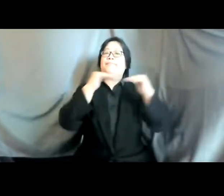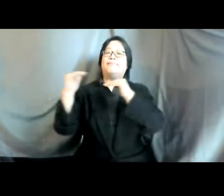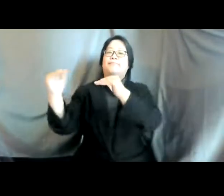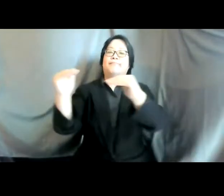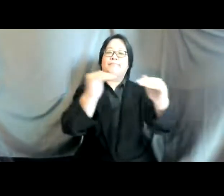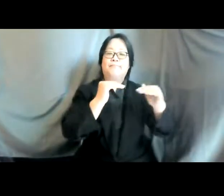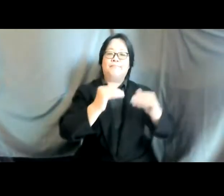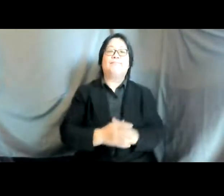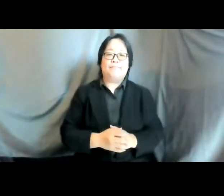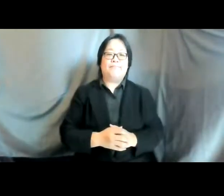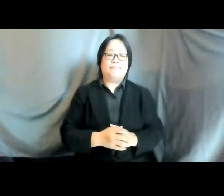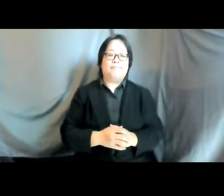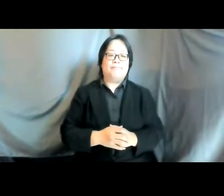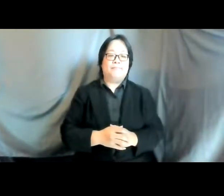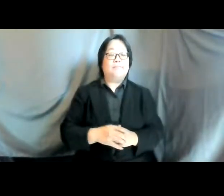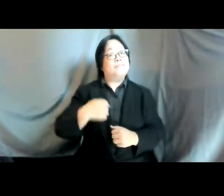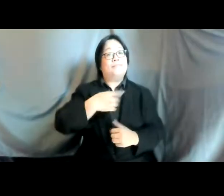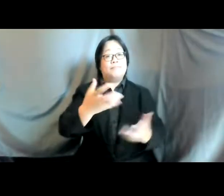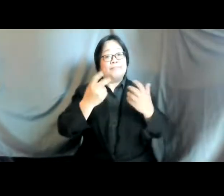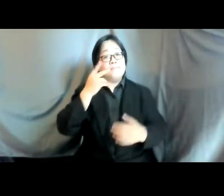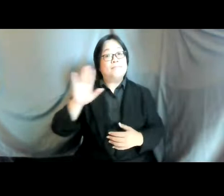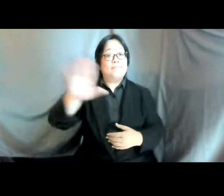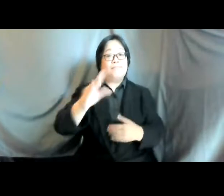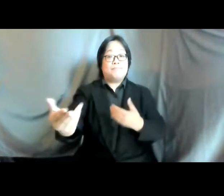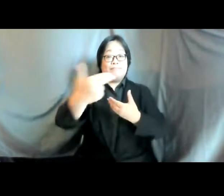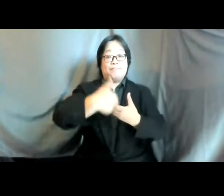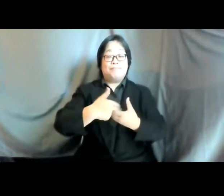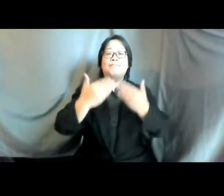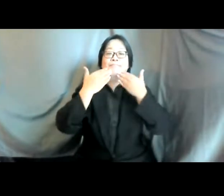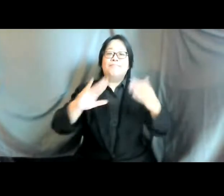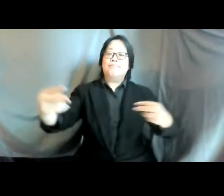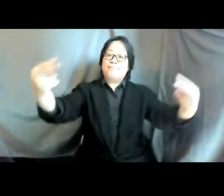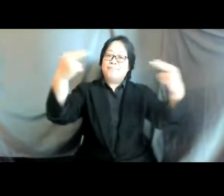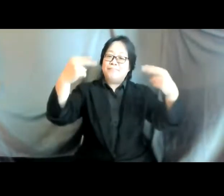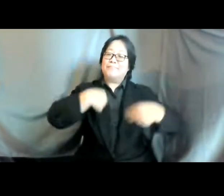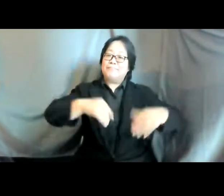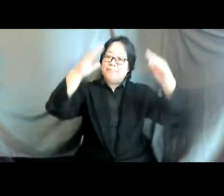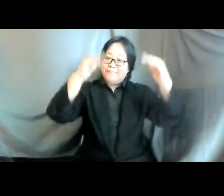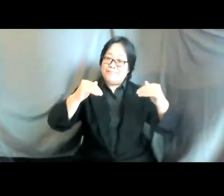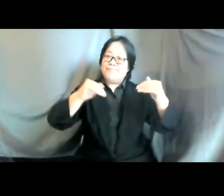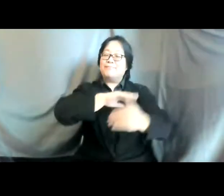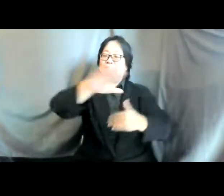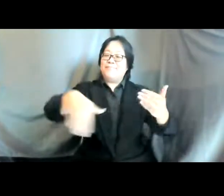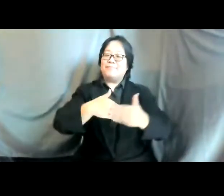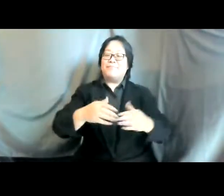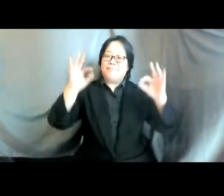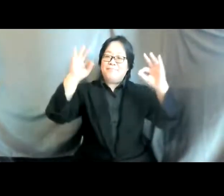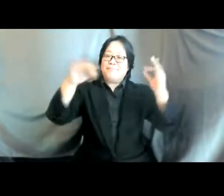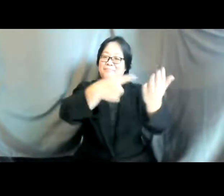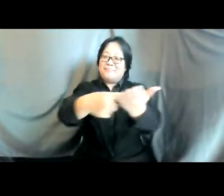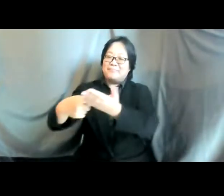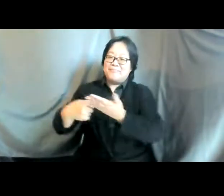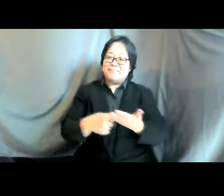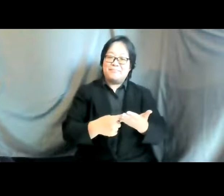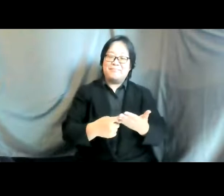to your participation thank you very much for your attention and i wish you a very fruitful discussion you